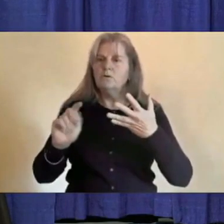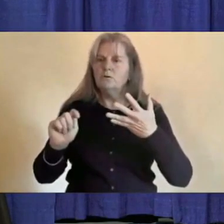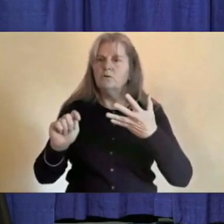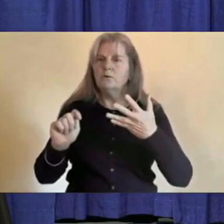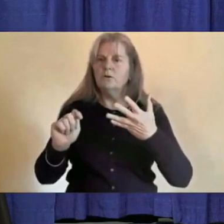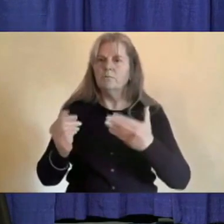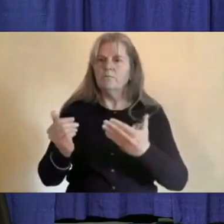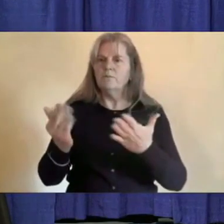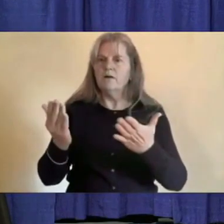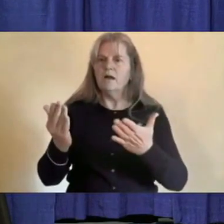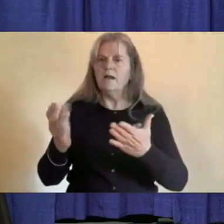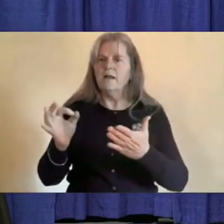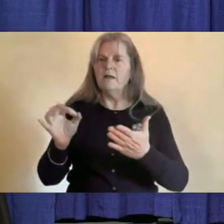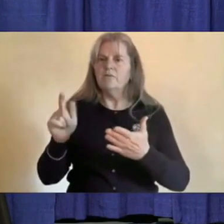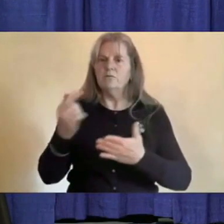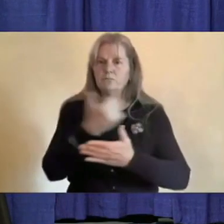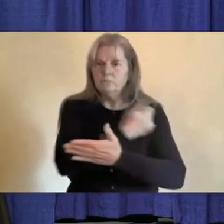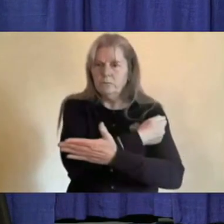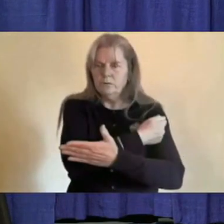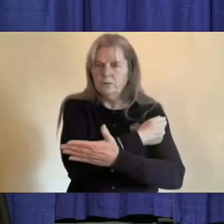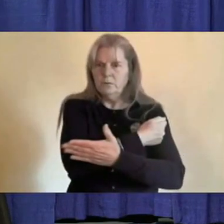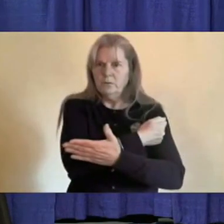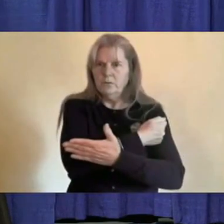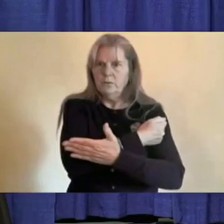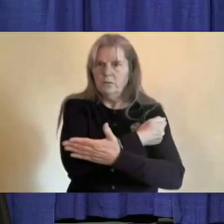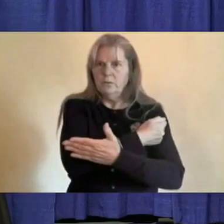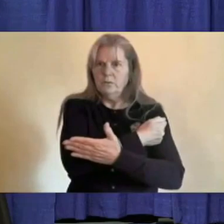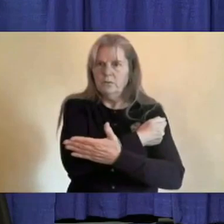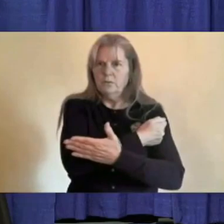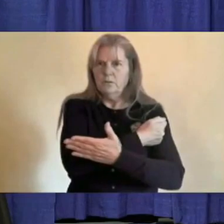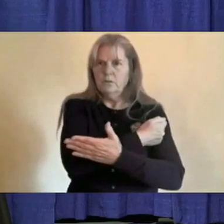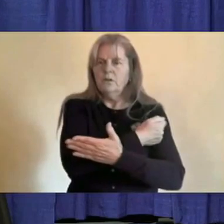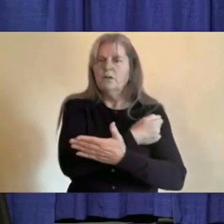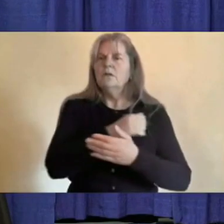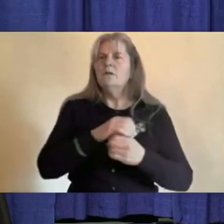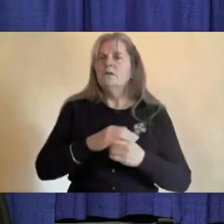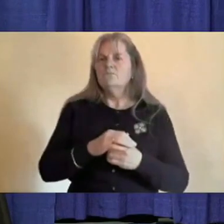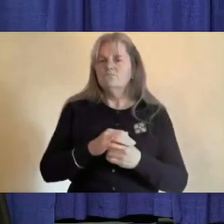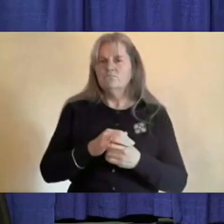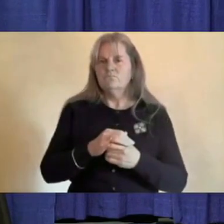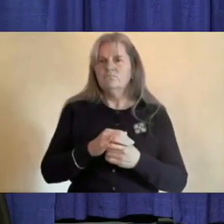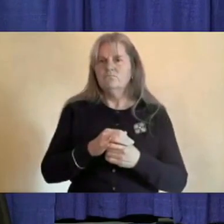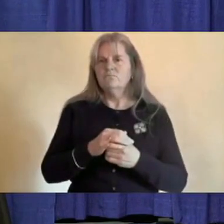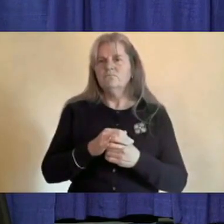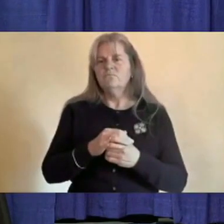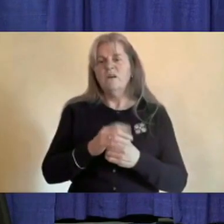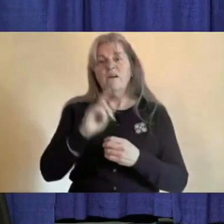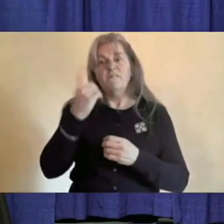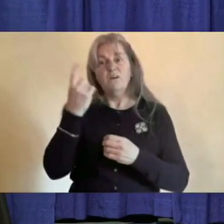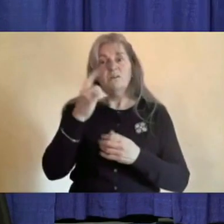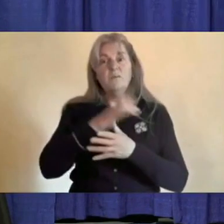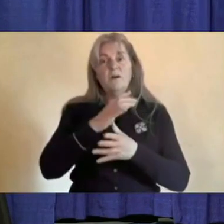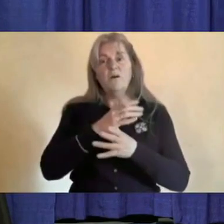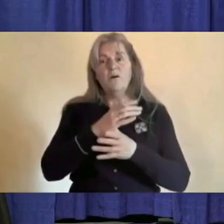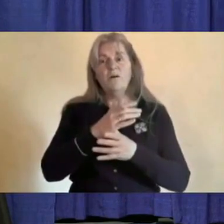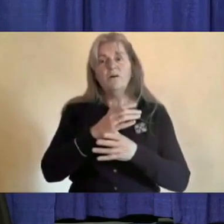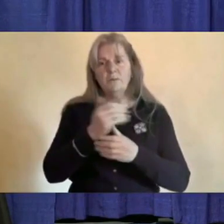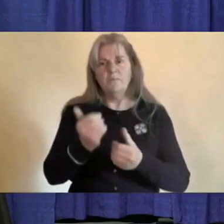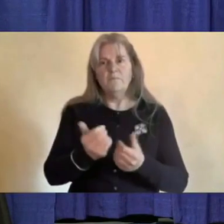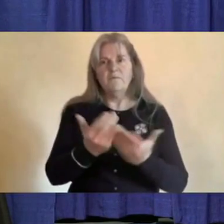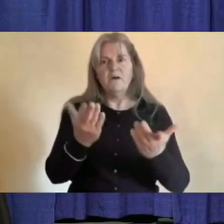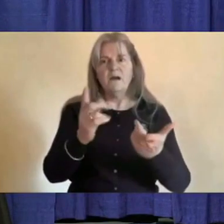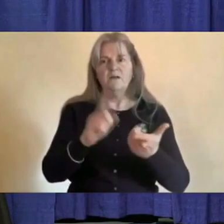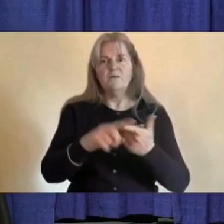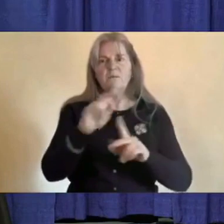with making flu, the flu shots available for the people at higher risk. We have ordered,